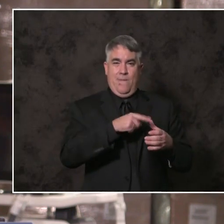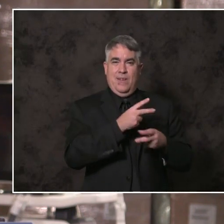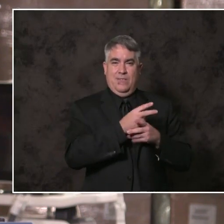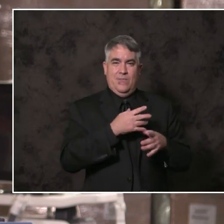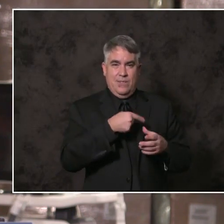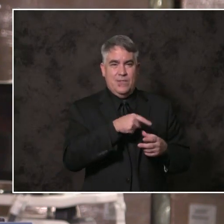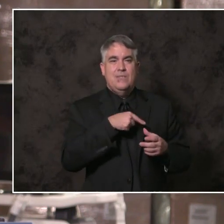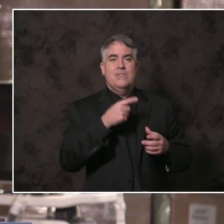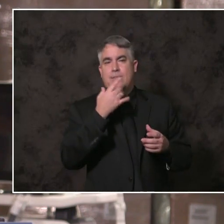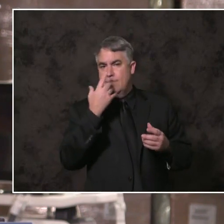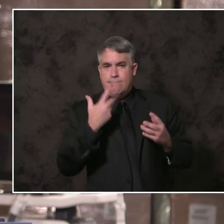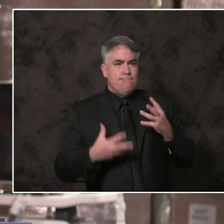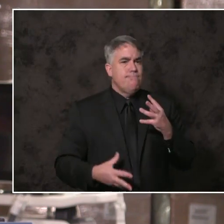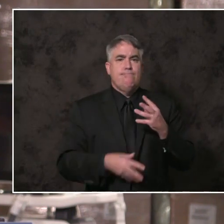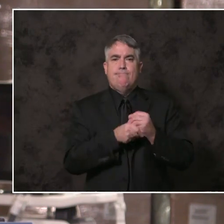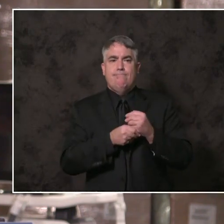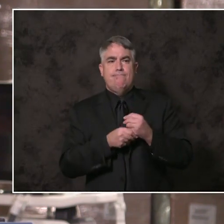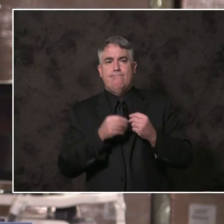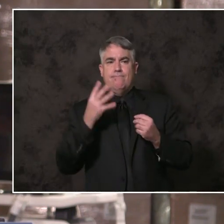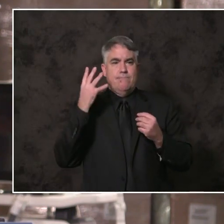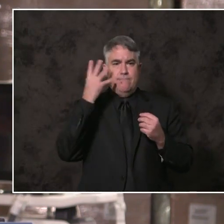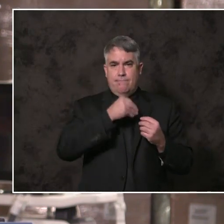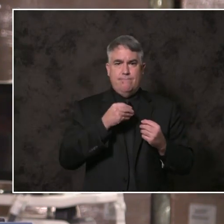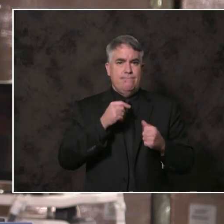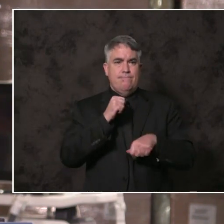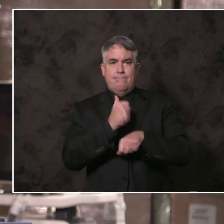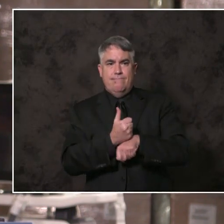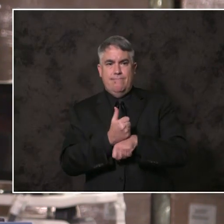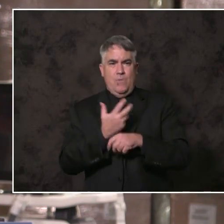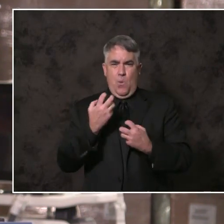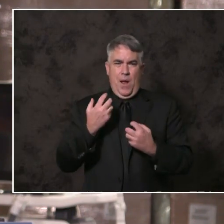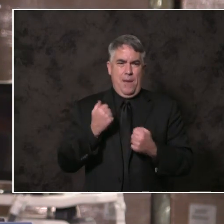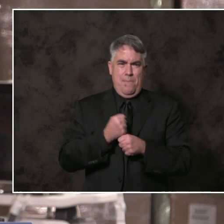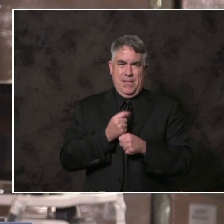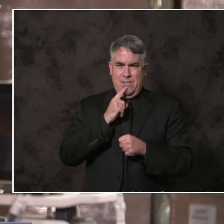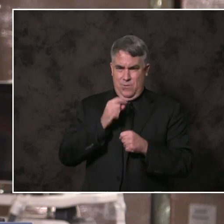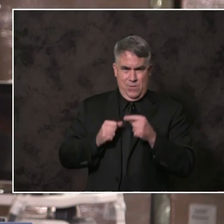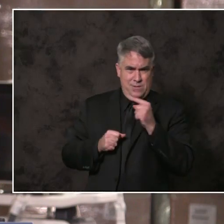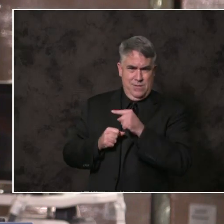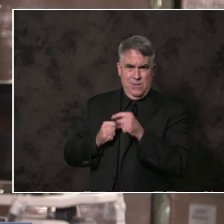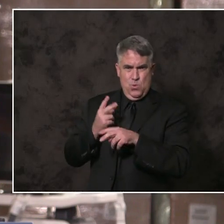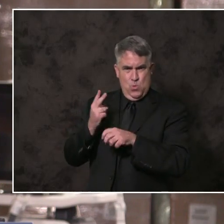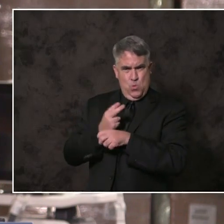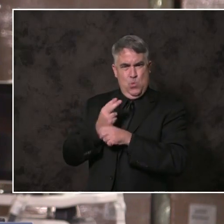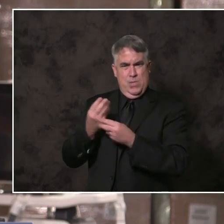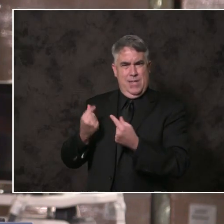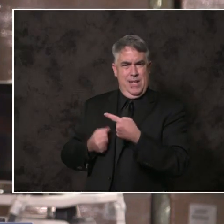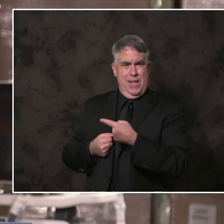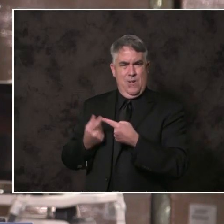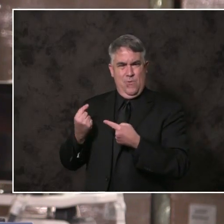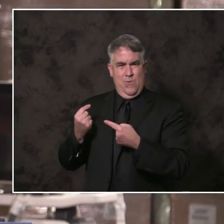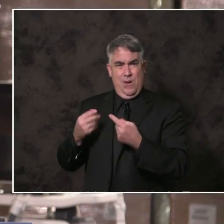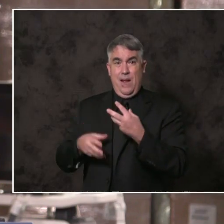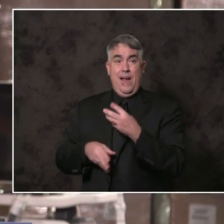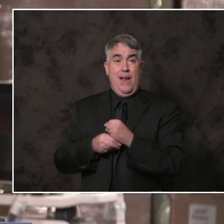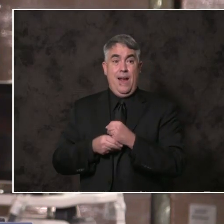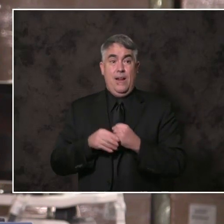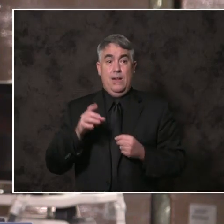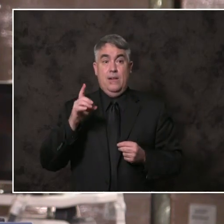on its beauty. To maximize an underutilized area, I'm bringing forward a plan to add a dog park,